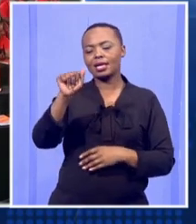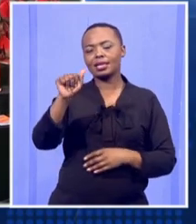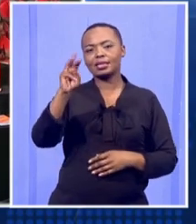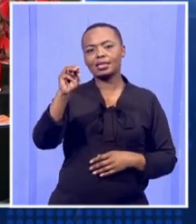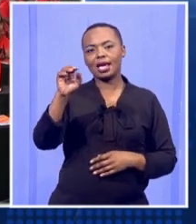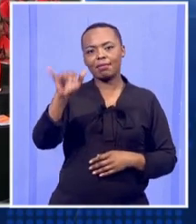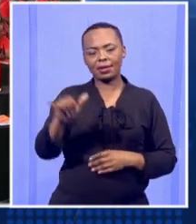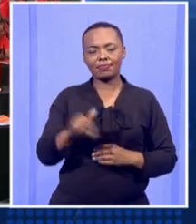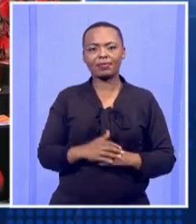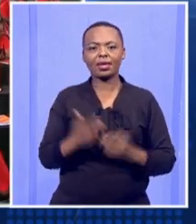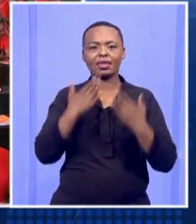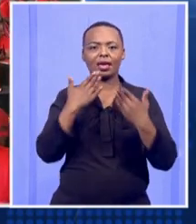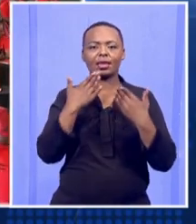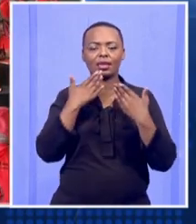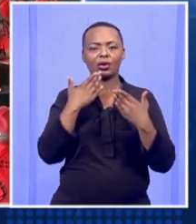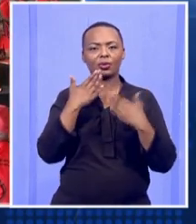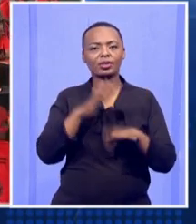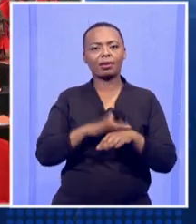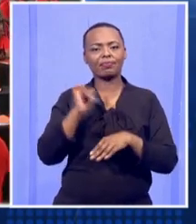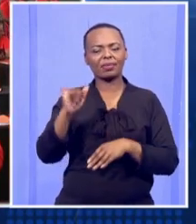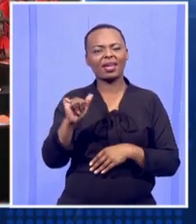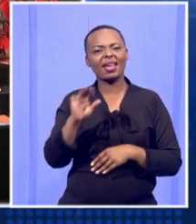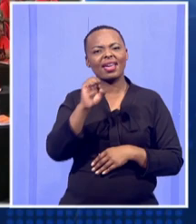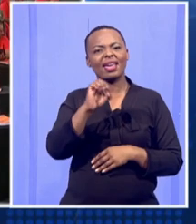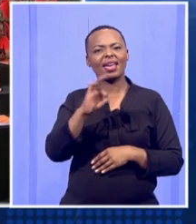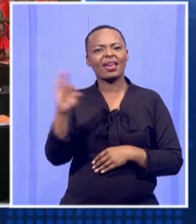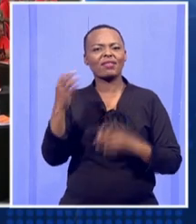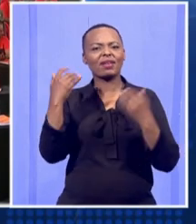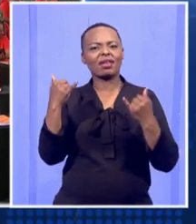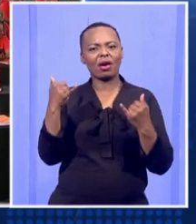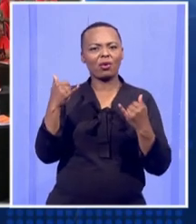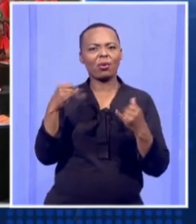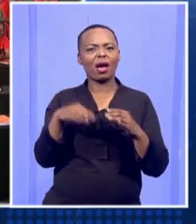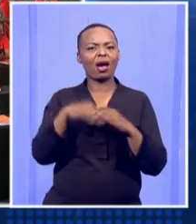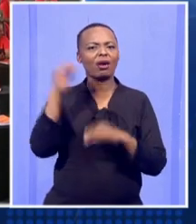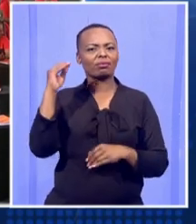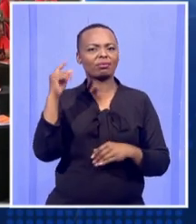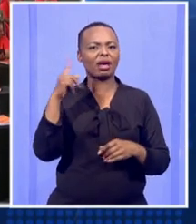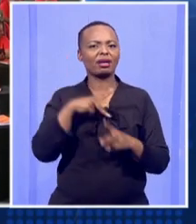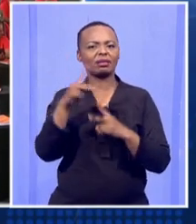Mahala. What are some of the outcomes that the EFF is expecting this weekend?